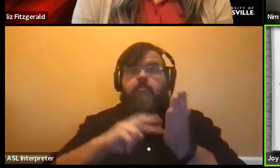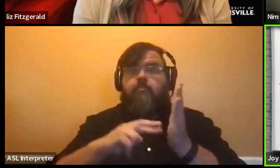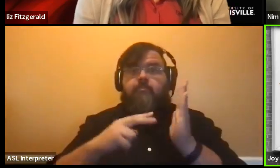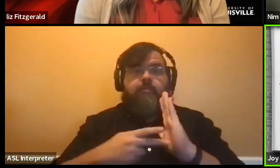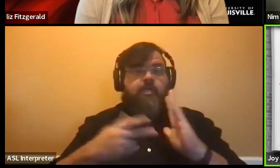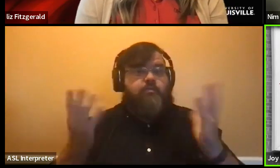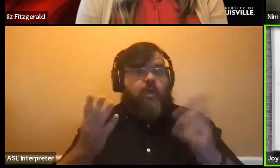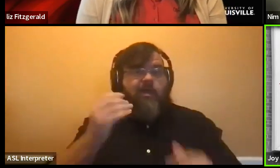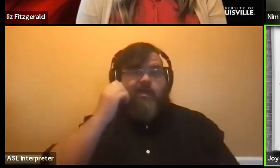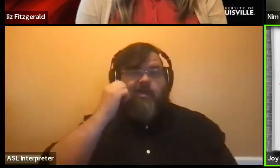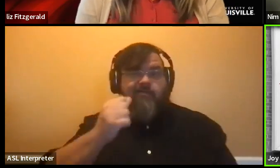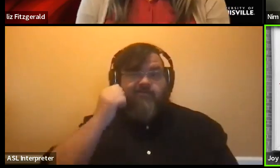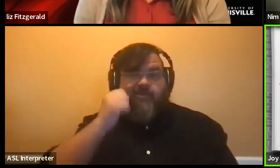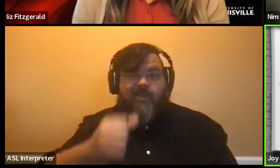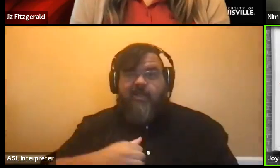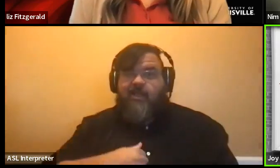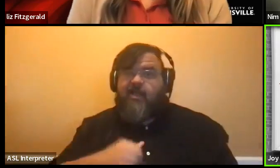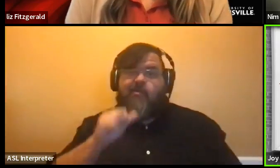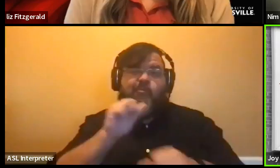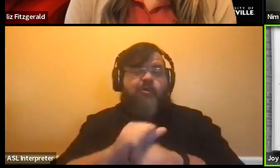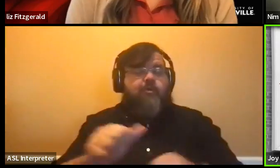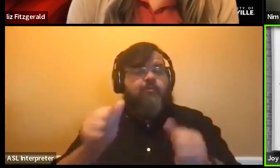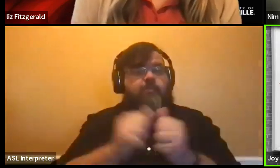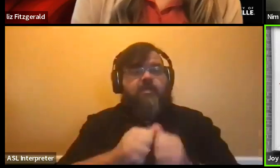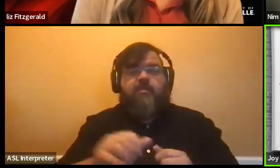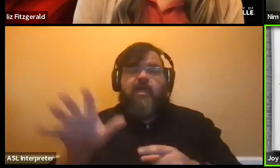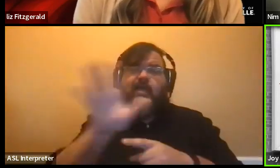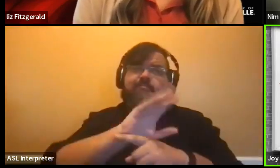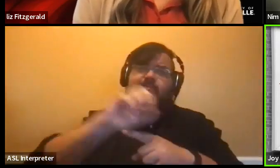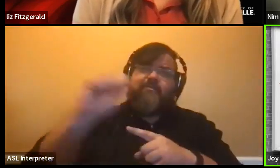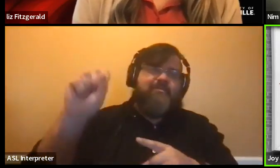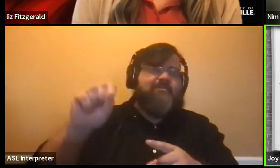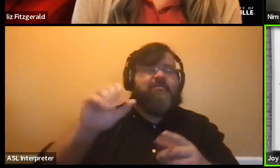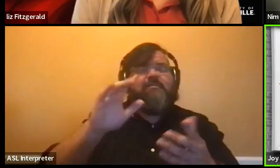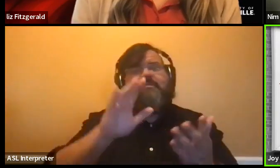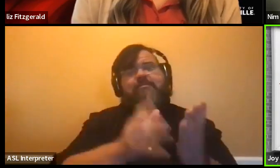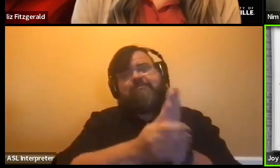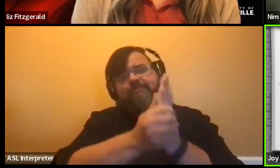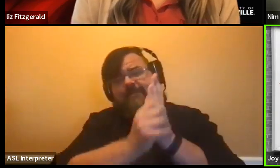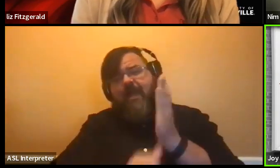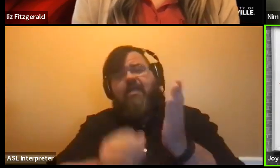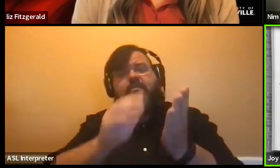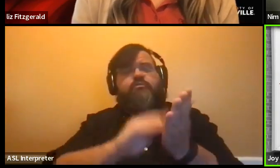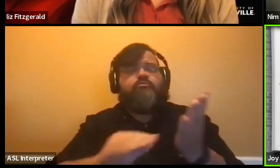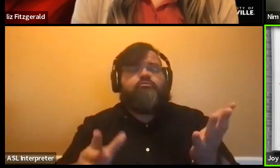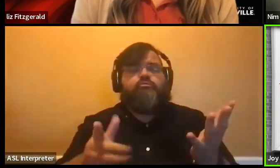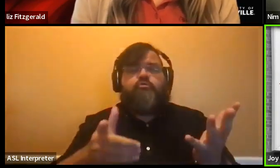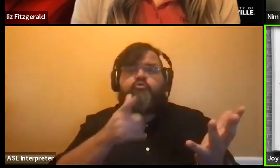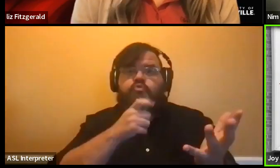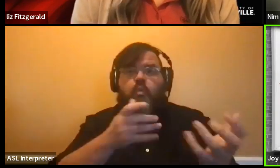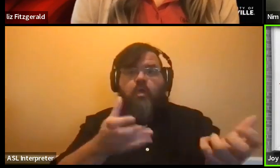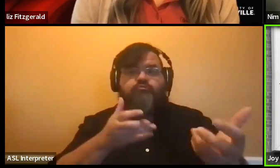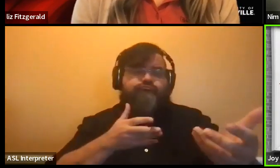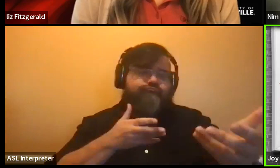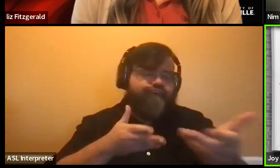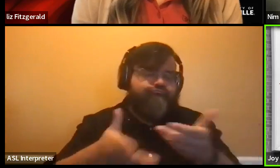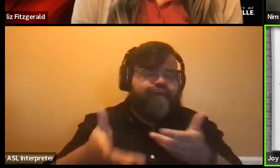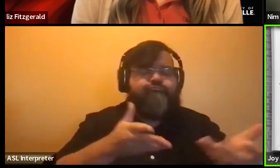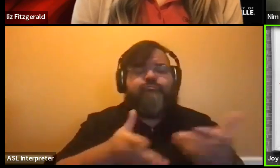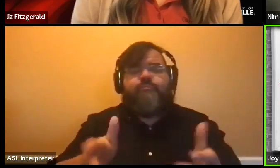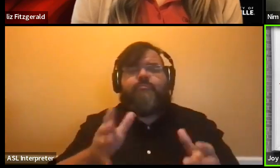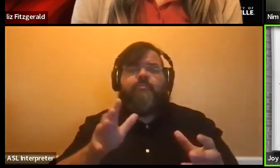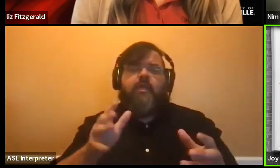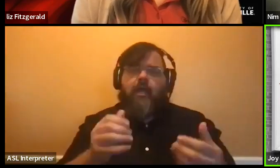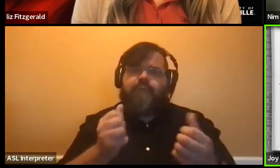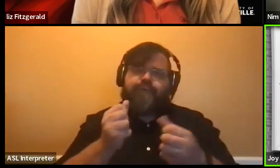outstanding, talented students who want to learn and engage and make a difference in the world. So we're going to talk about